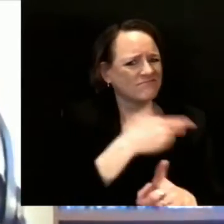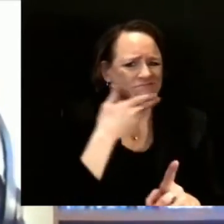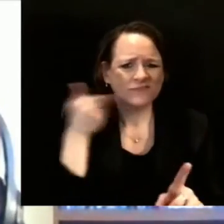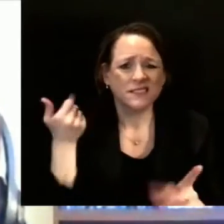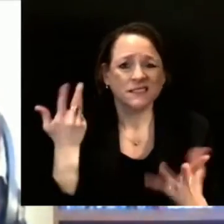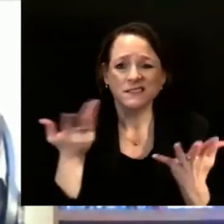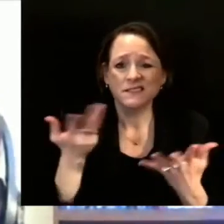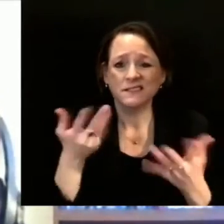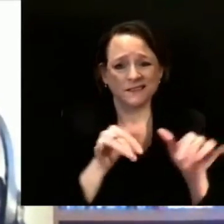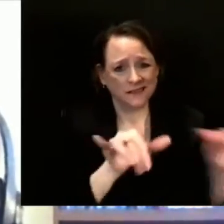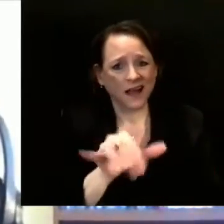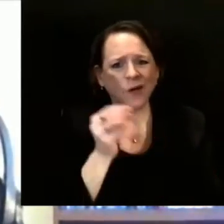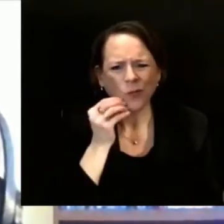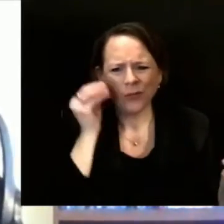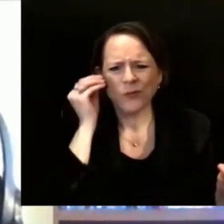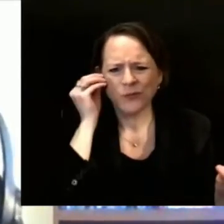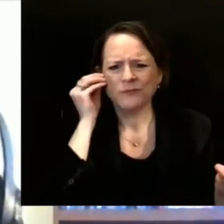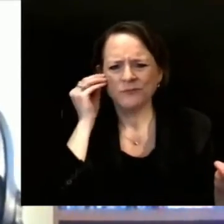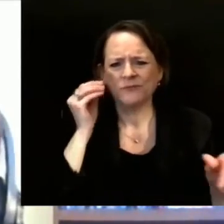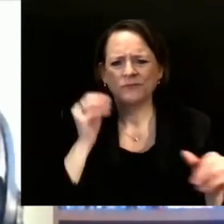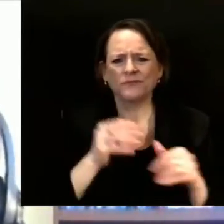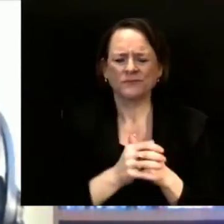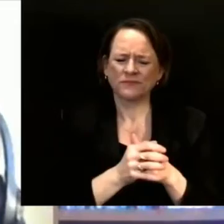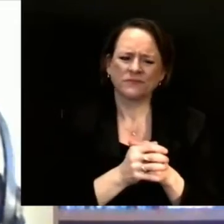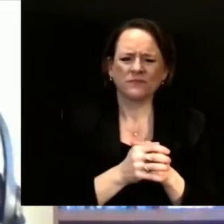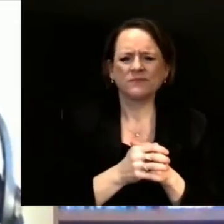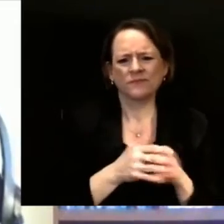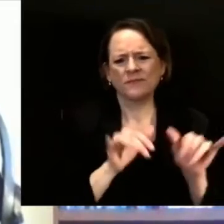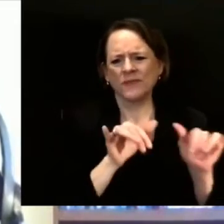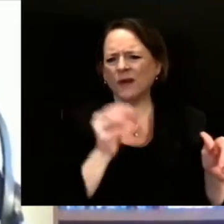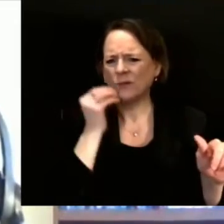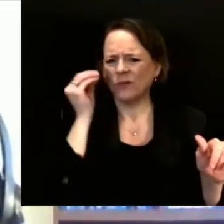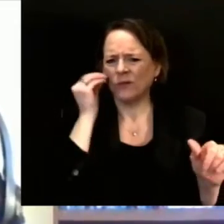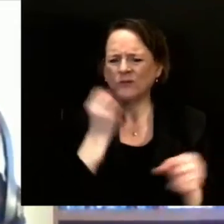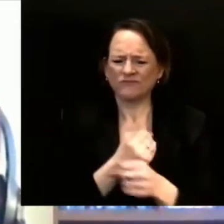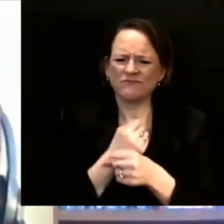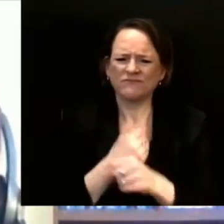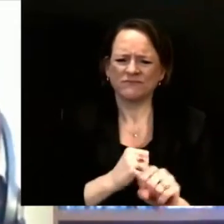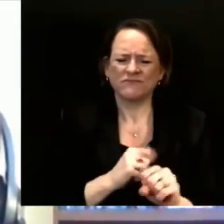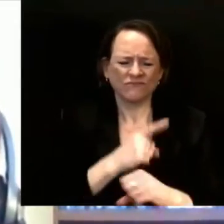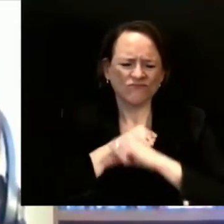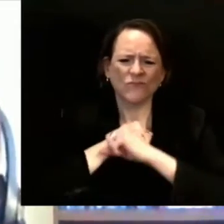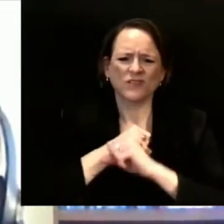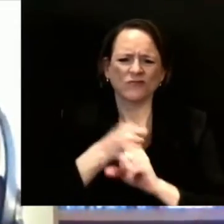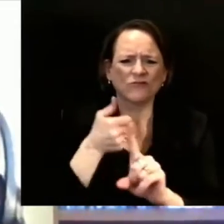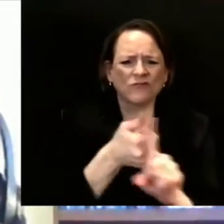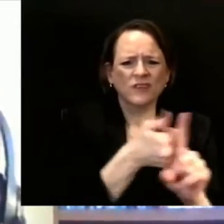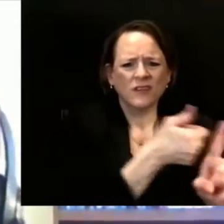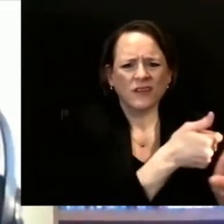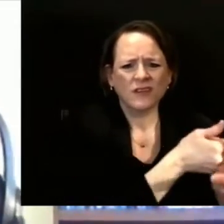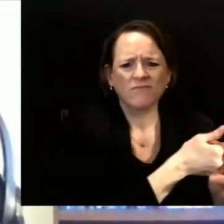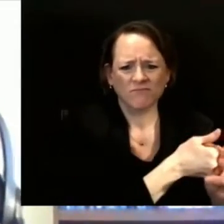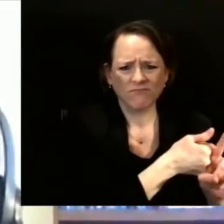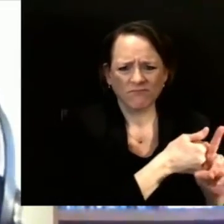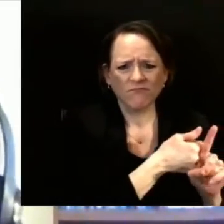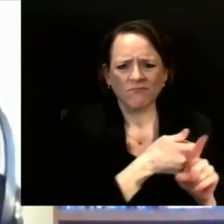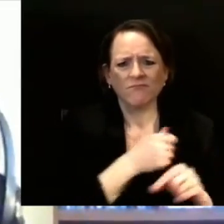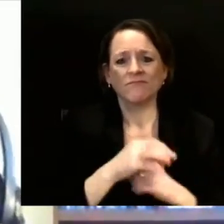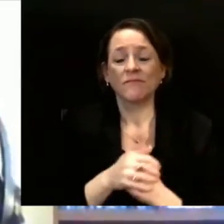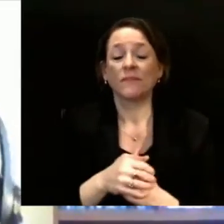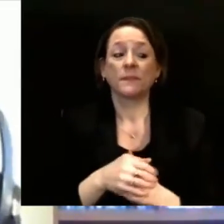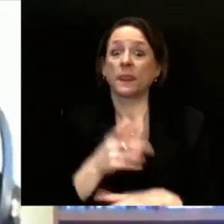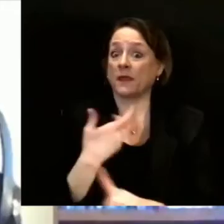you need to stay home and protect yourself. And so I know you want this